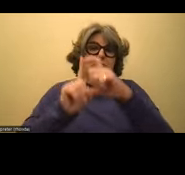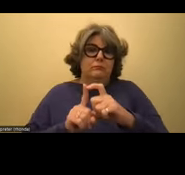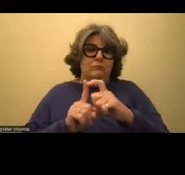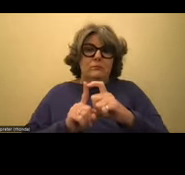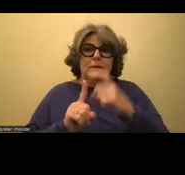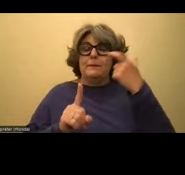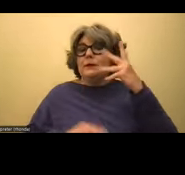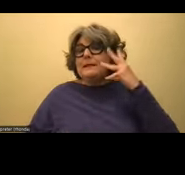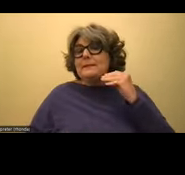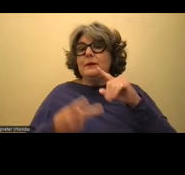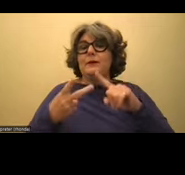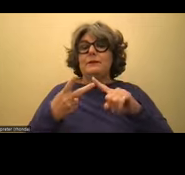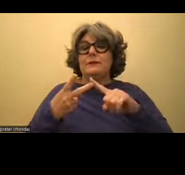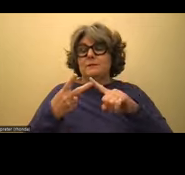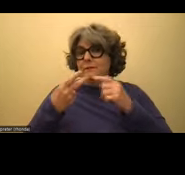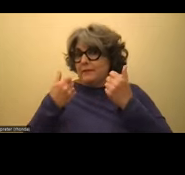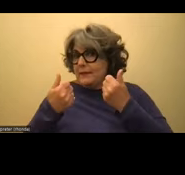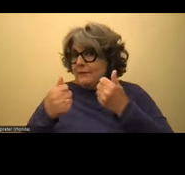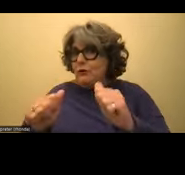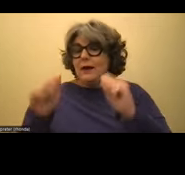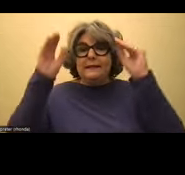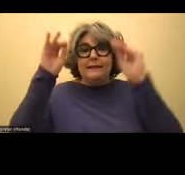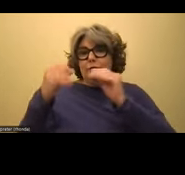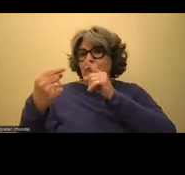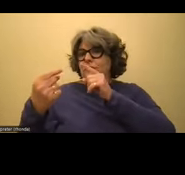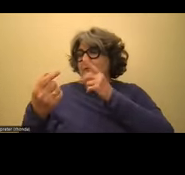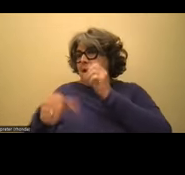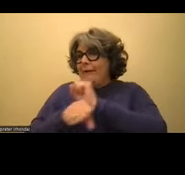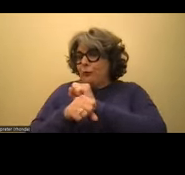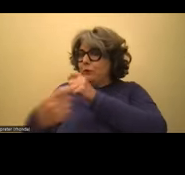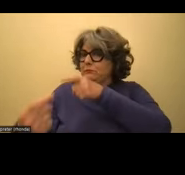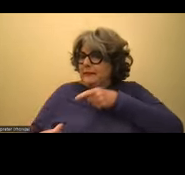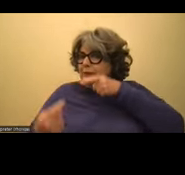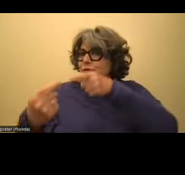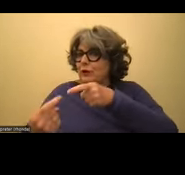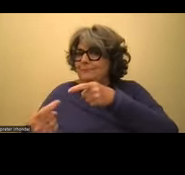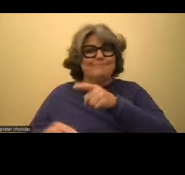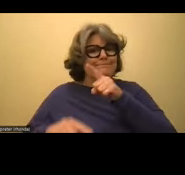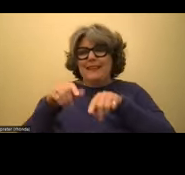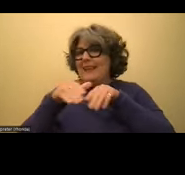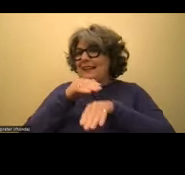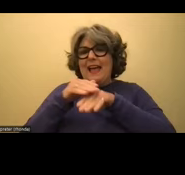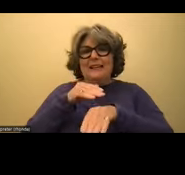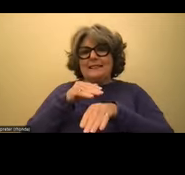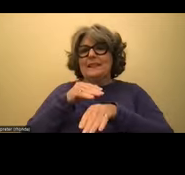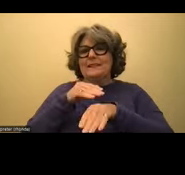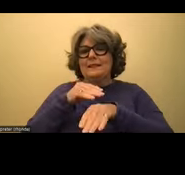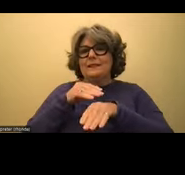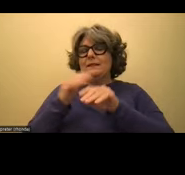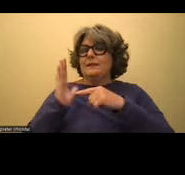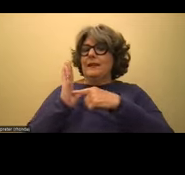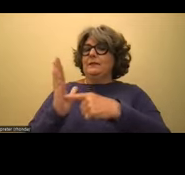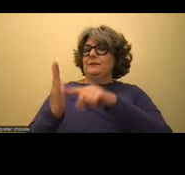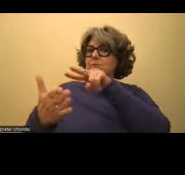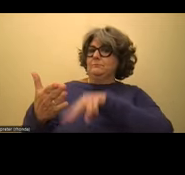they've had experience with it. They've been, teachers have worked with them, and it just isn't something that they're able to access in the way that it's presented to